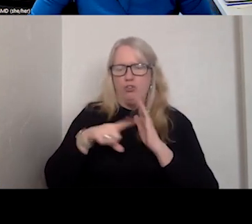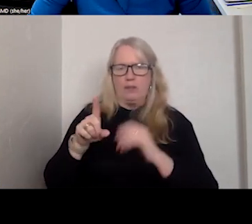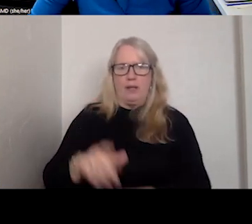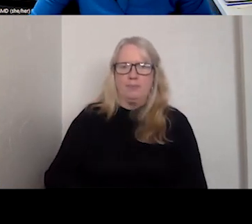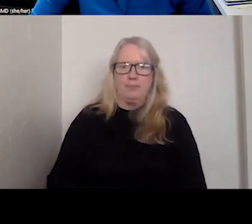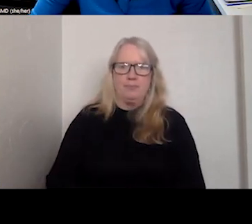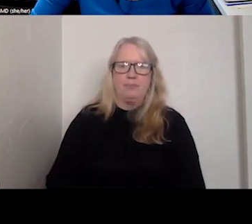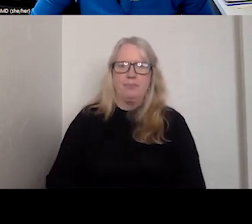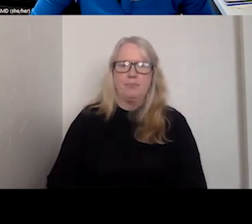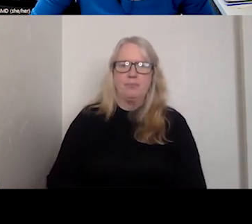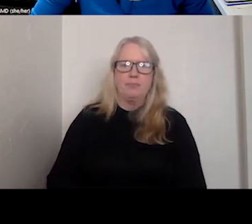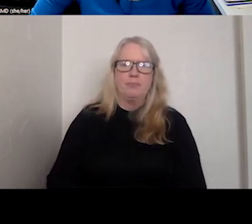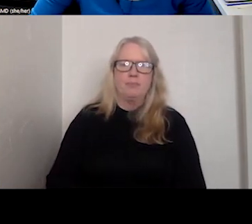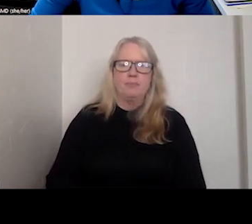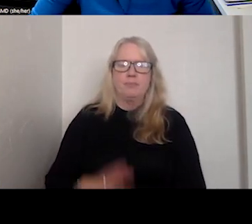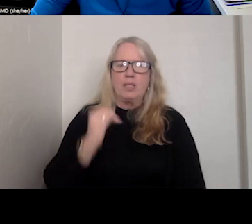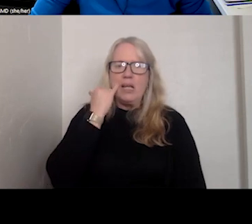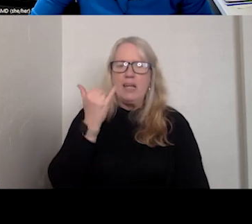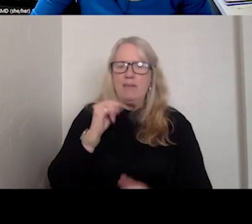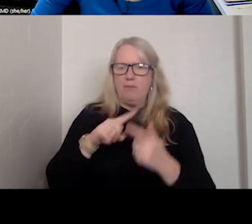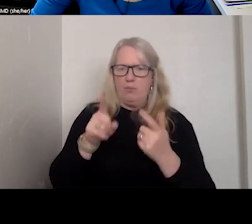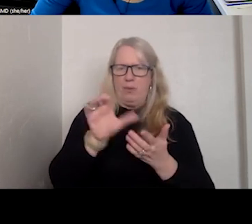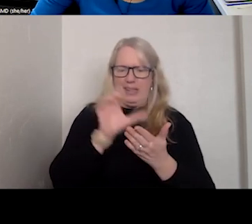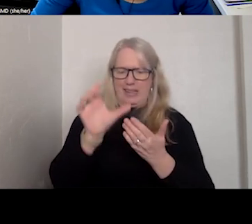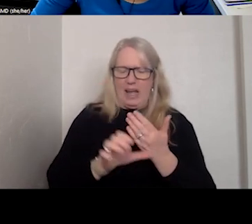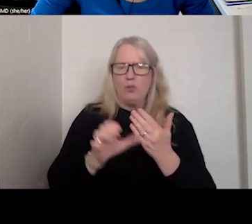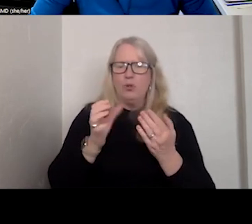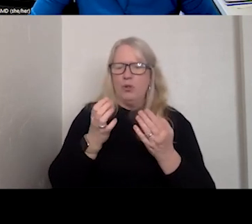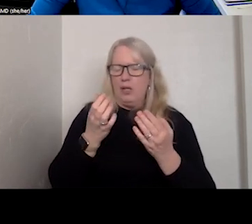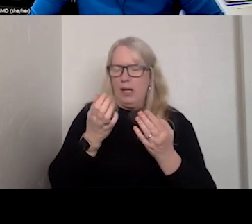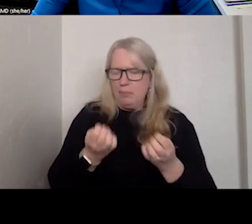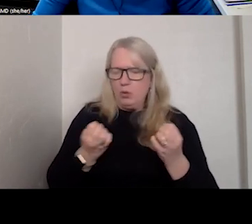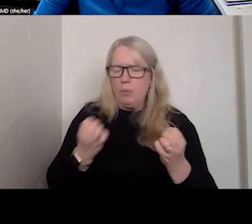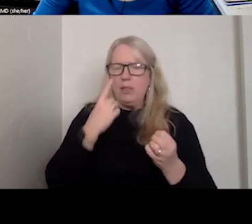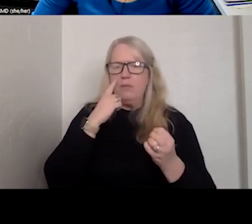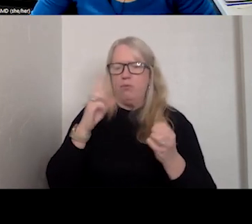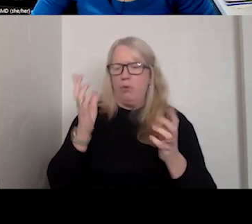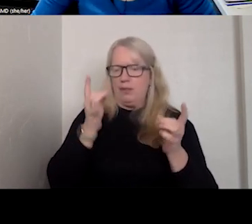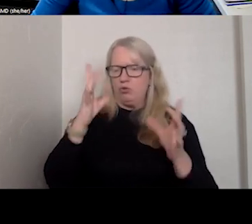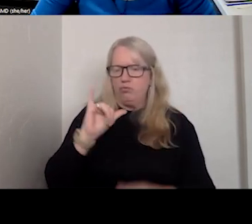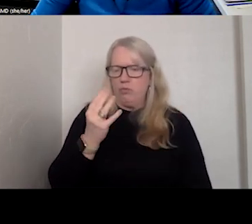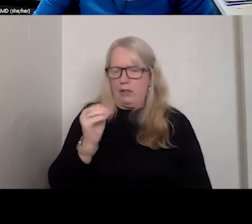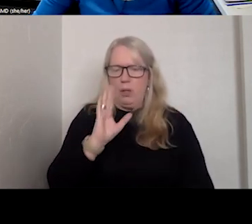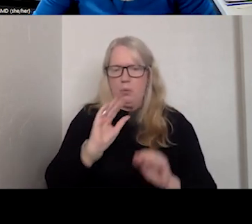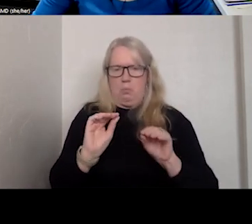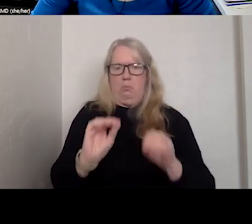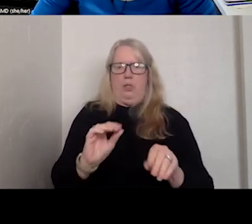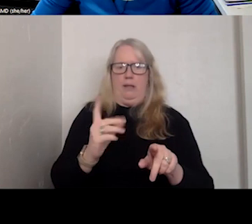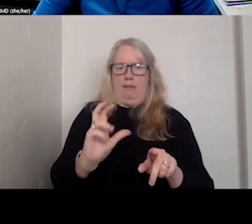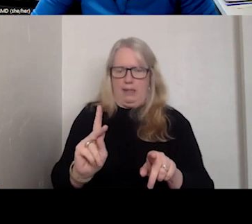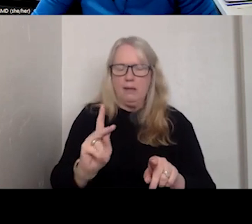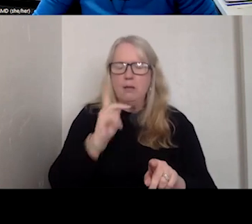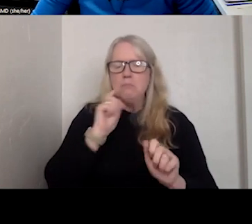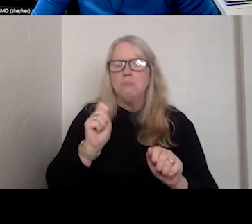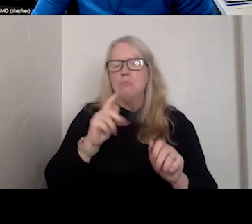If you're having trouble with the calendar appointment for the crisis jam, Karen's going to drop a link in the chat and you can